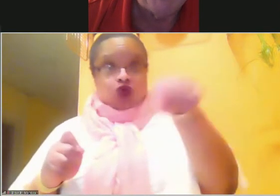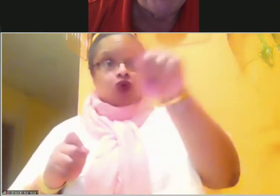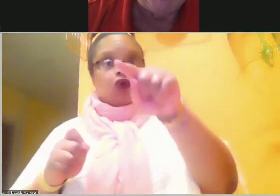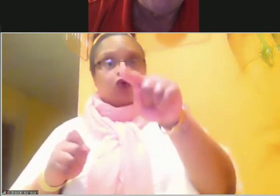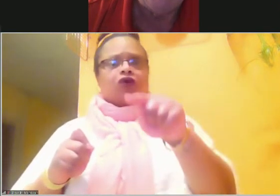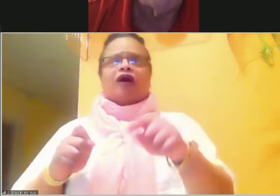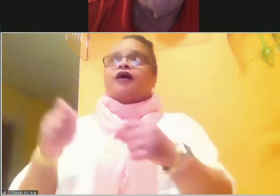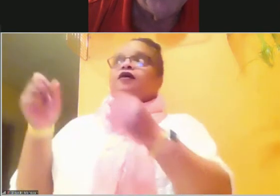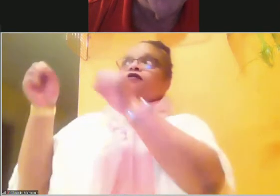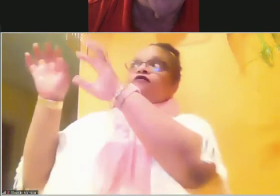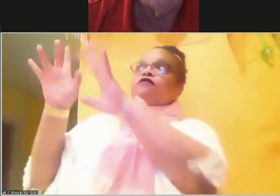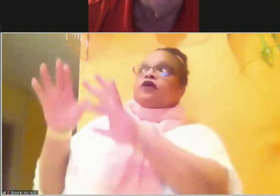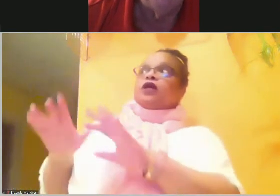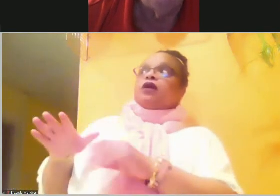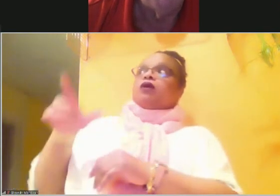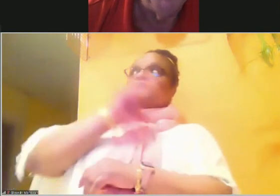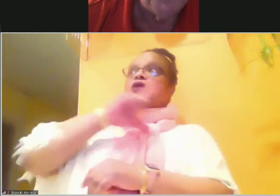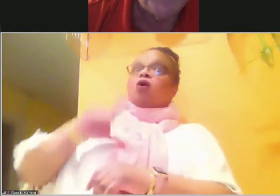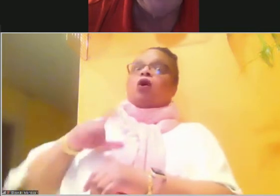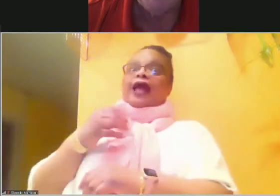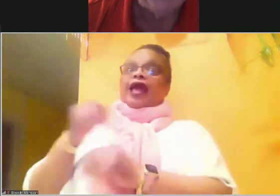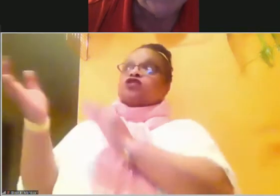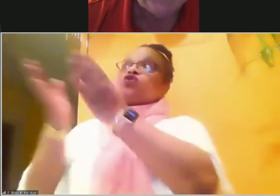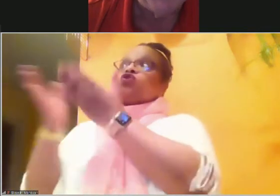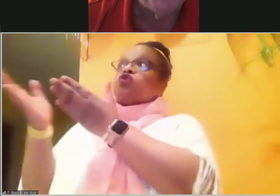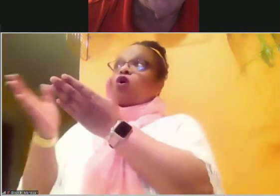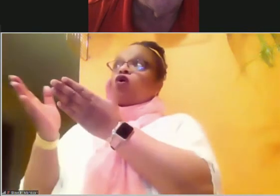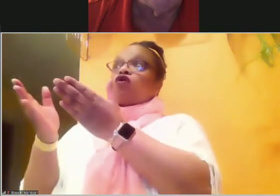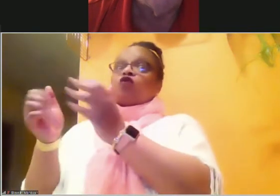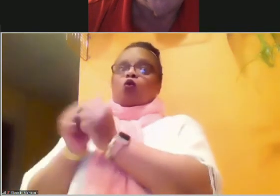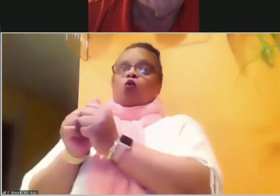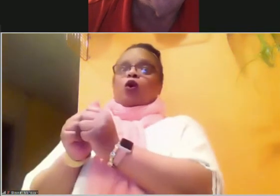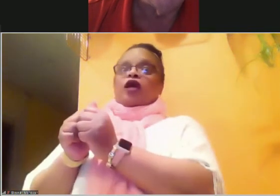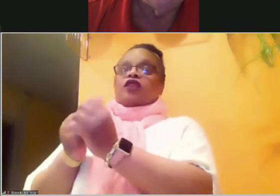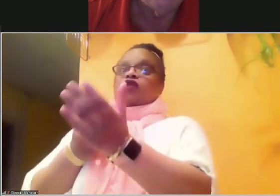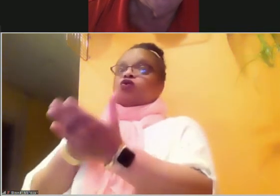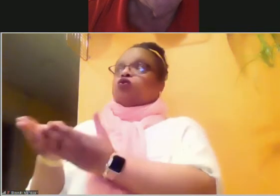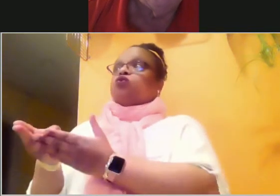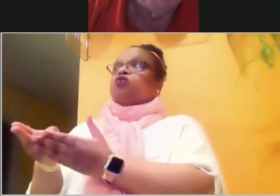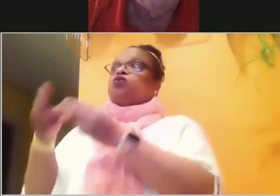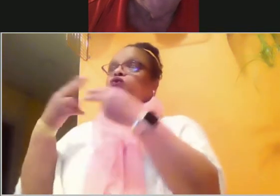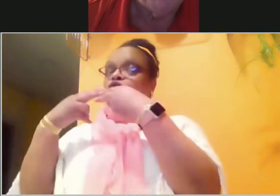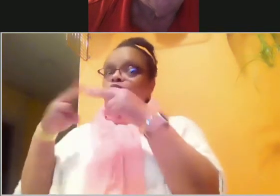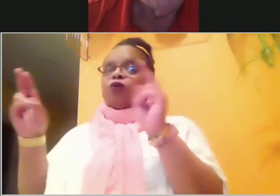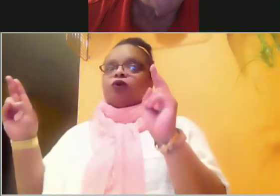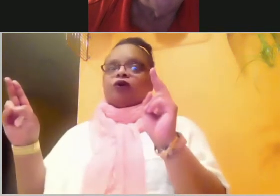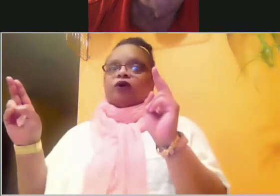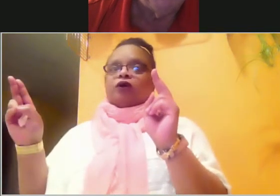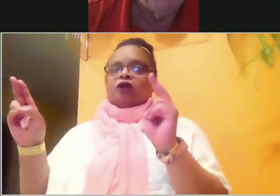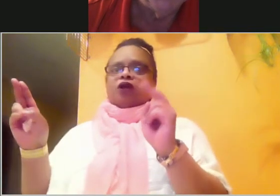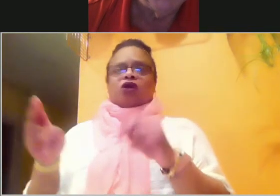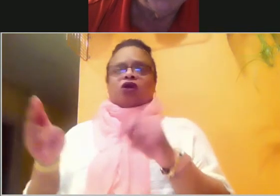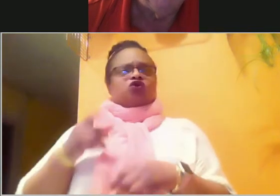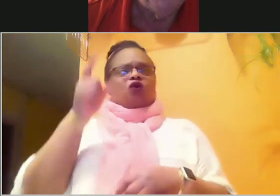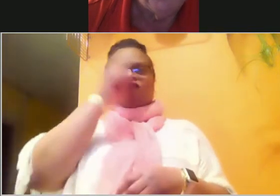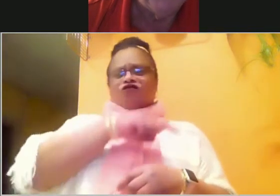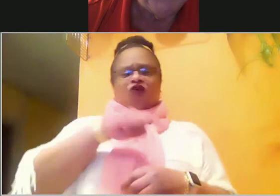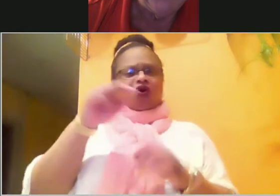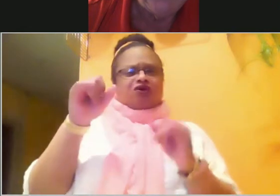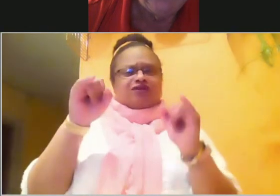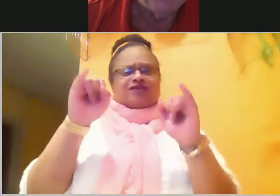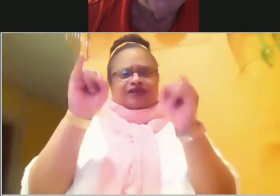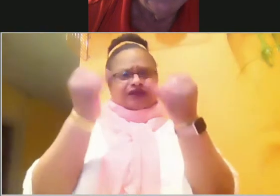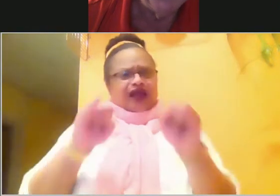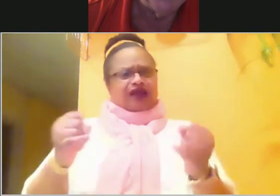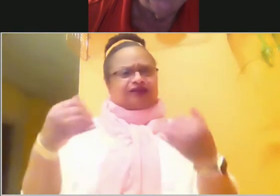sincerity and in truth. Put away the gods which your father served on the other side of the